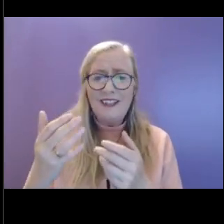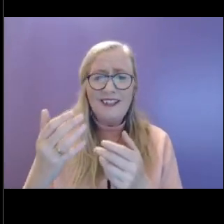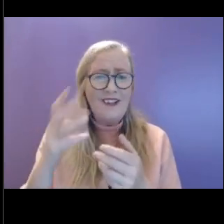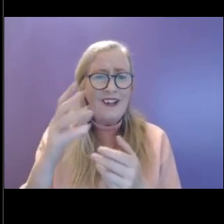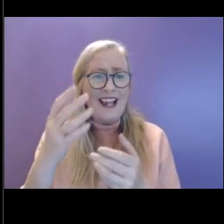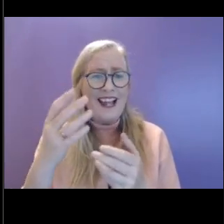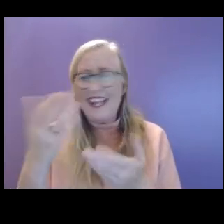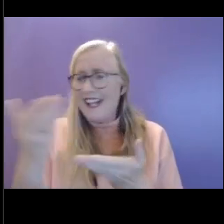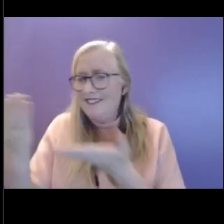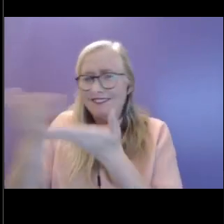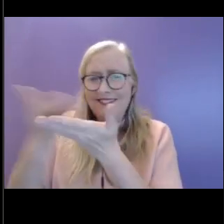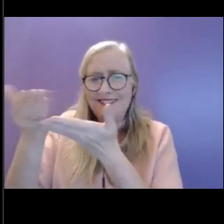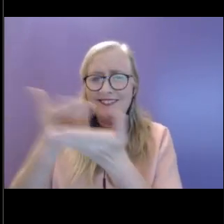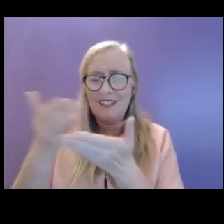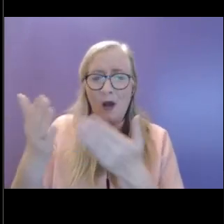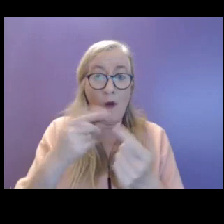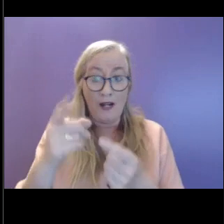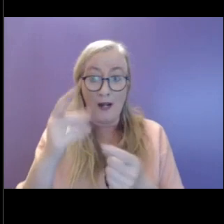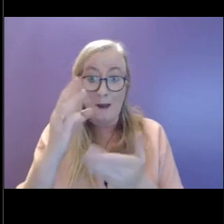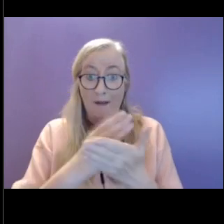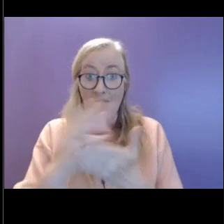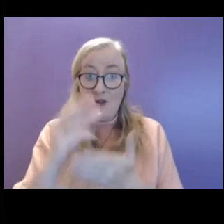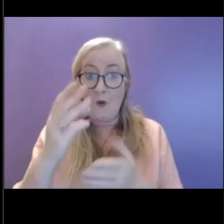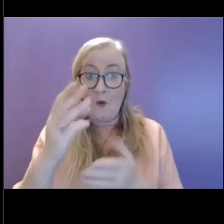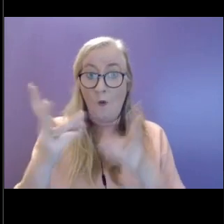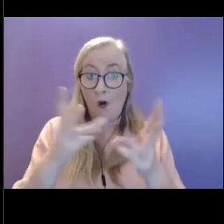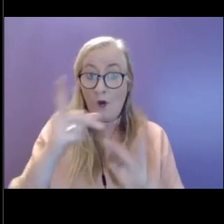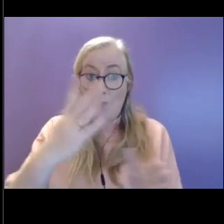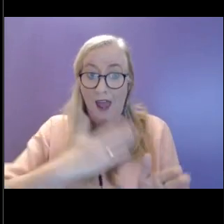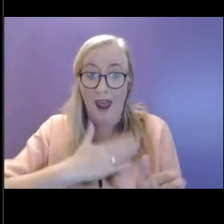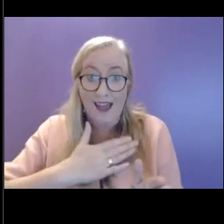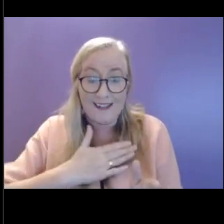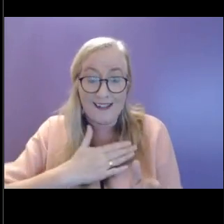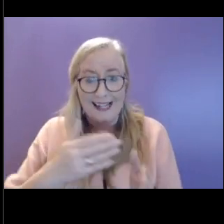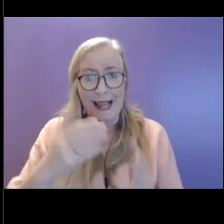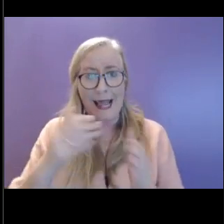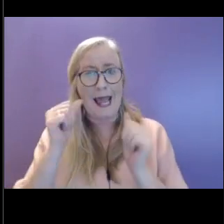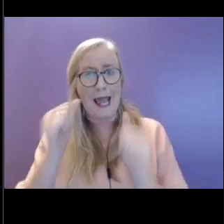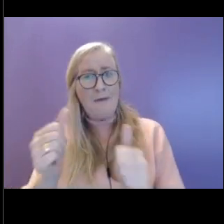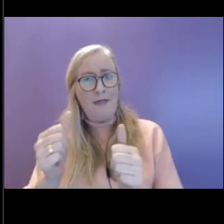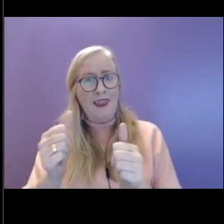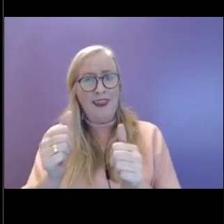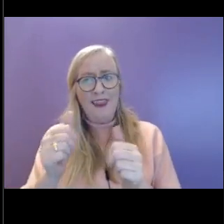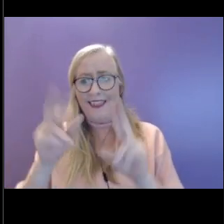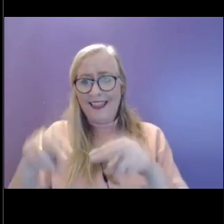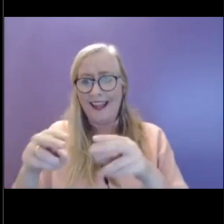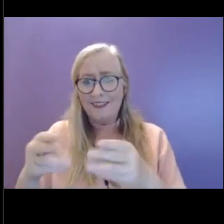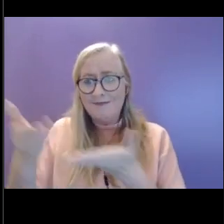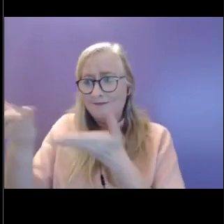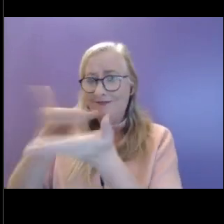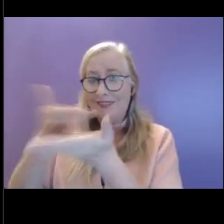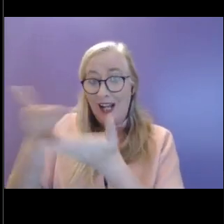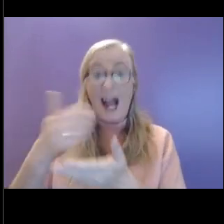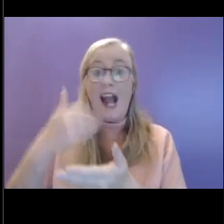your work that you enjoy doing. And perhaps being able to talk about that if not being able to engage in it at the moment.